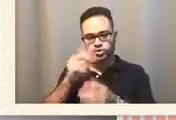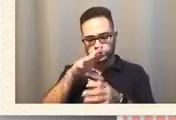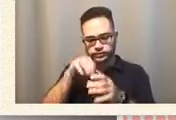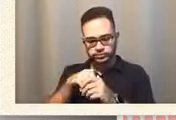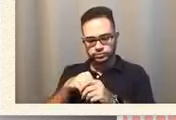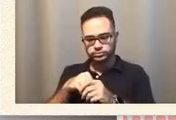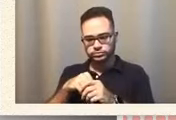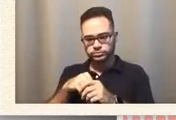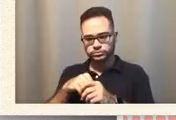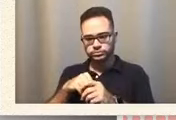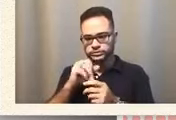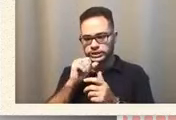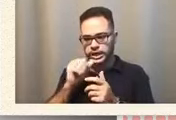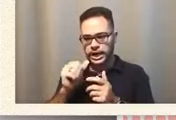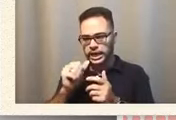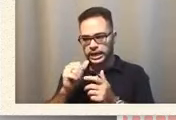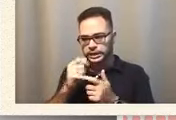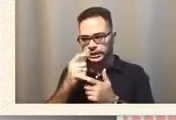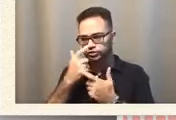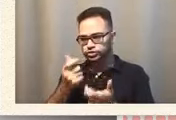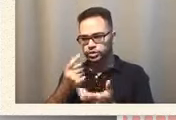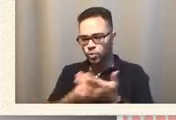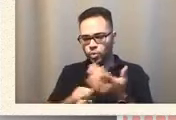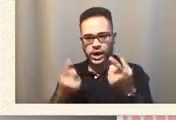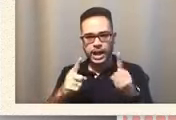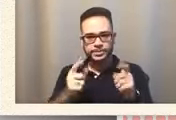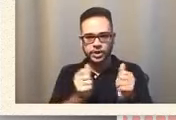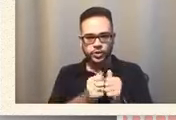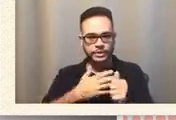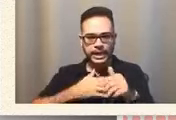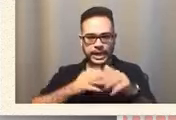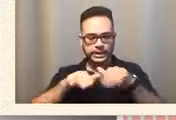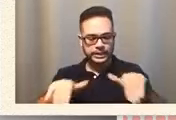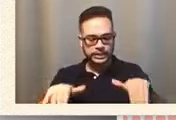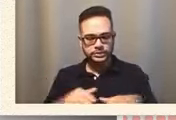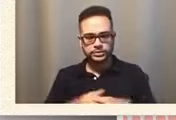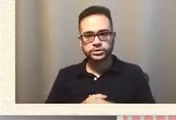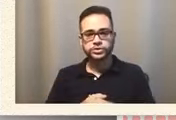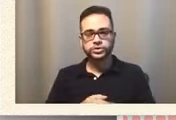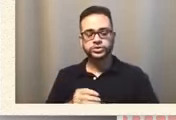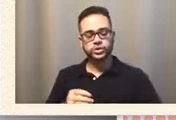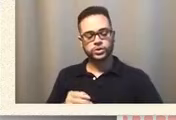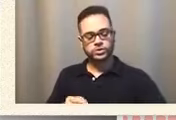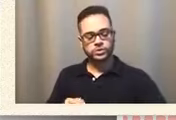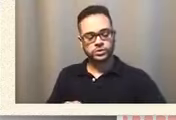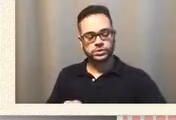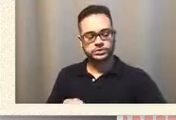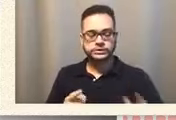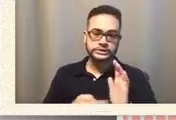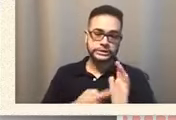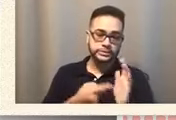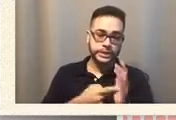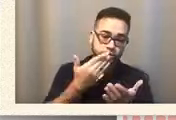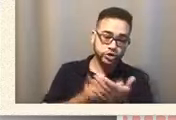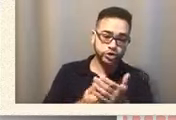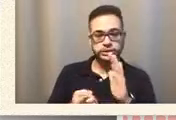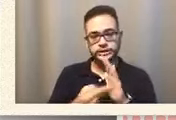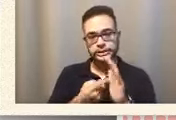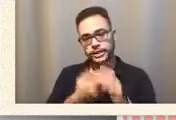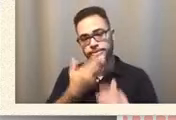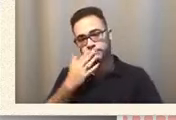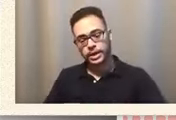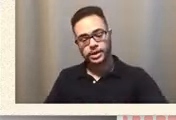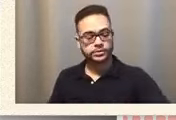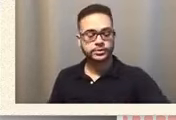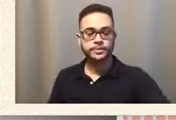what's happening with my kids. So sometimes it's a hit or miss, you know, but I think we as parents